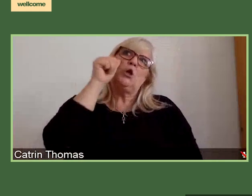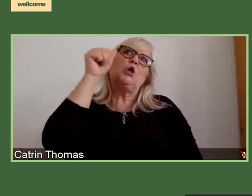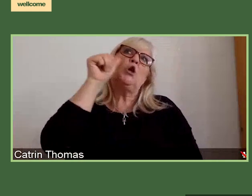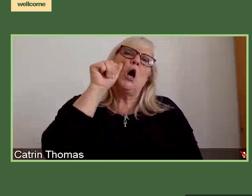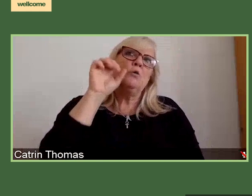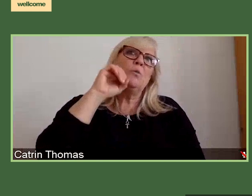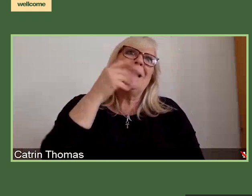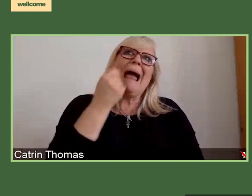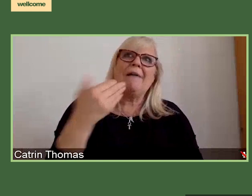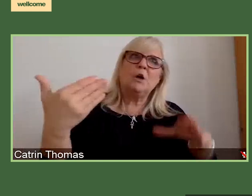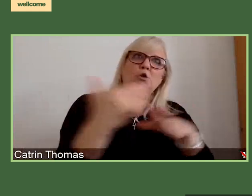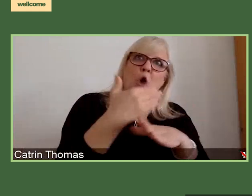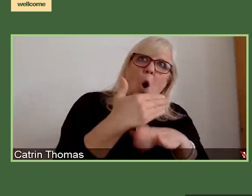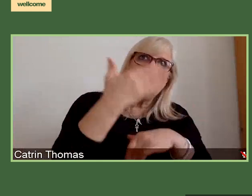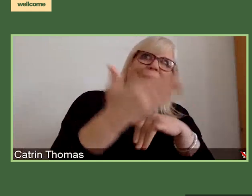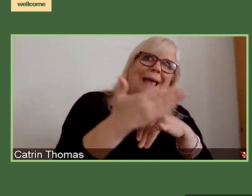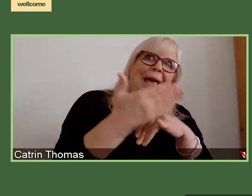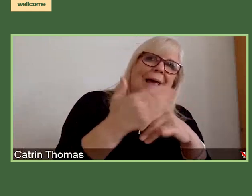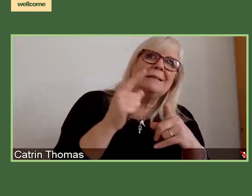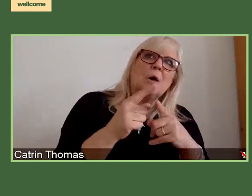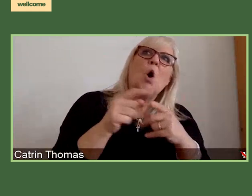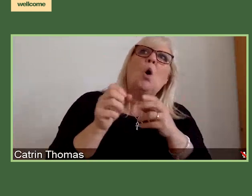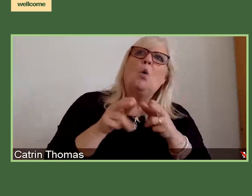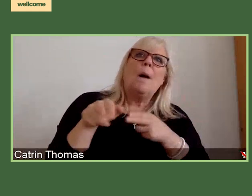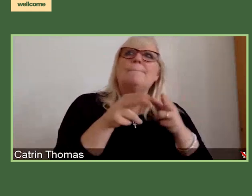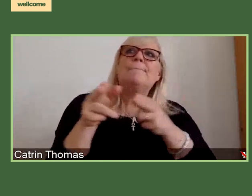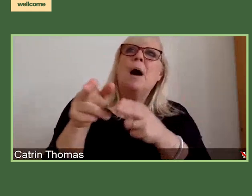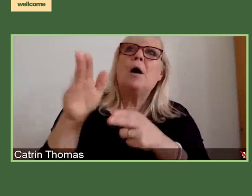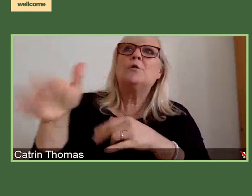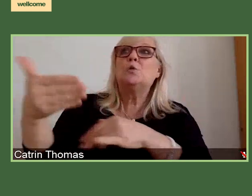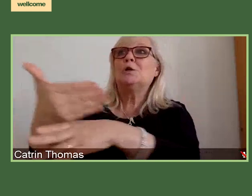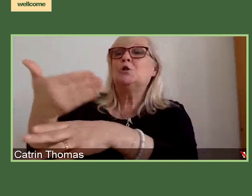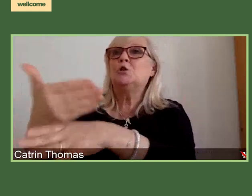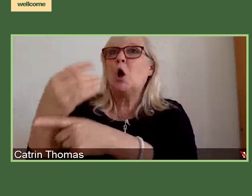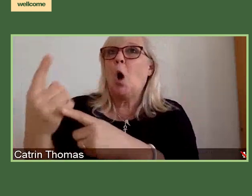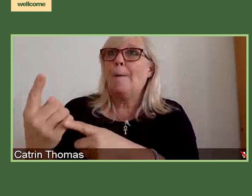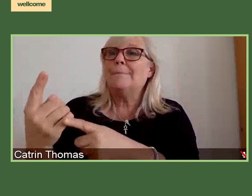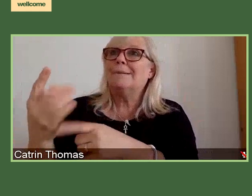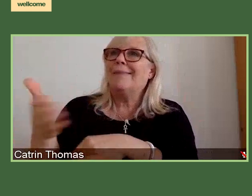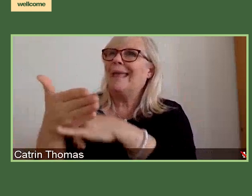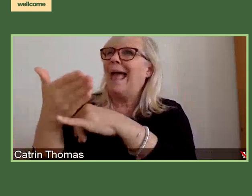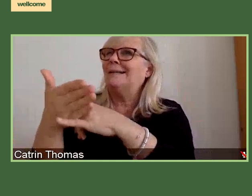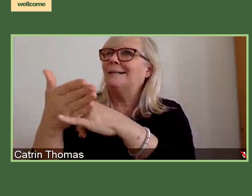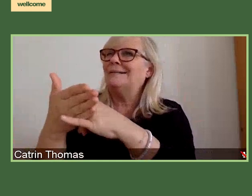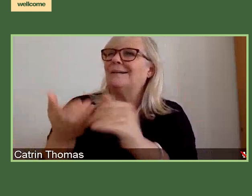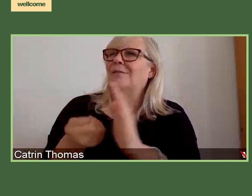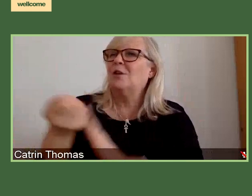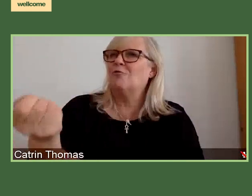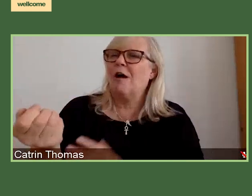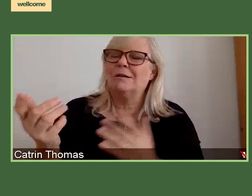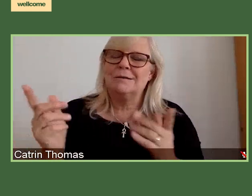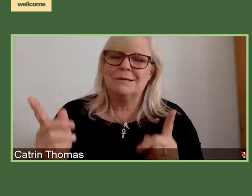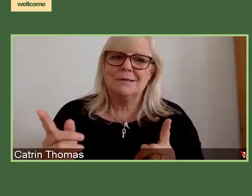post during, by the end of their grant or shortly thereafter. And finally,